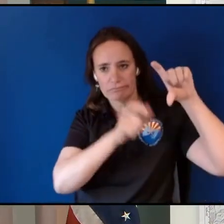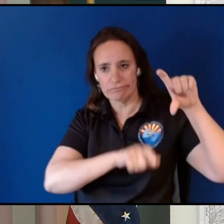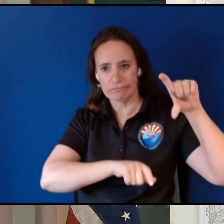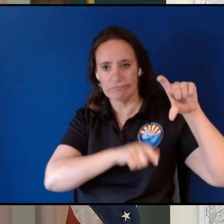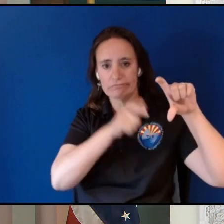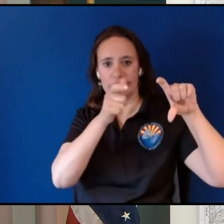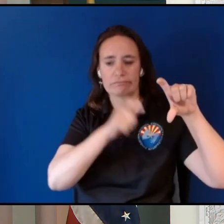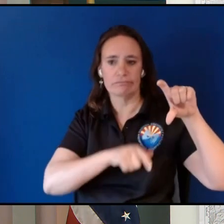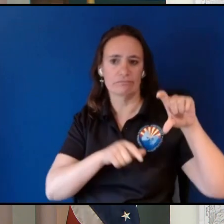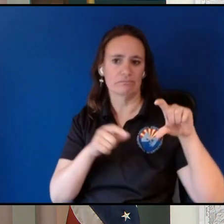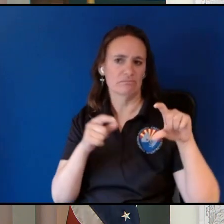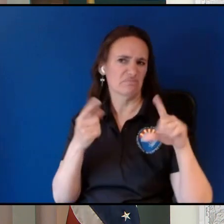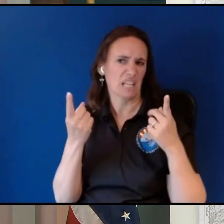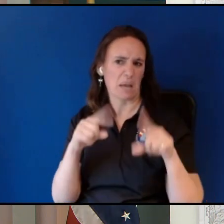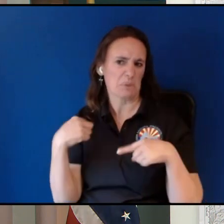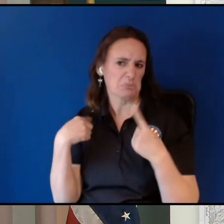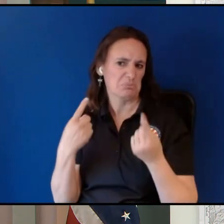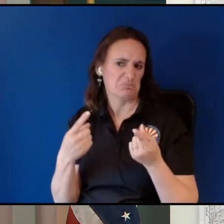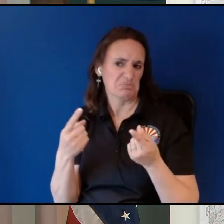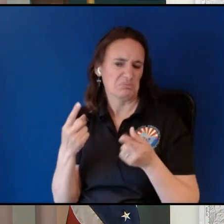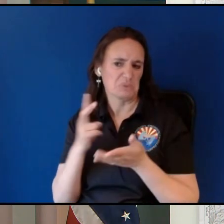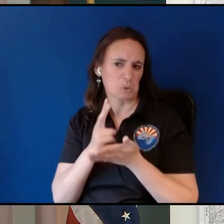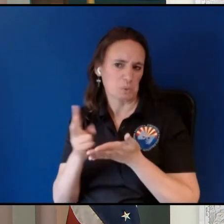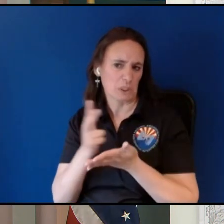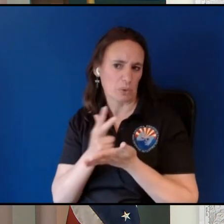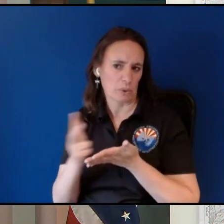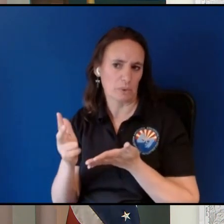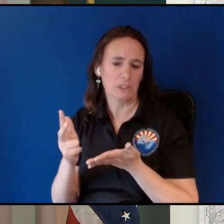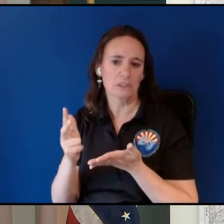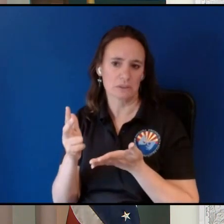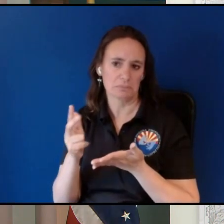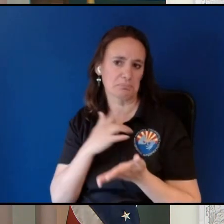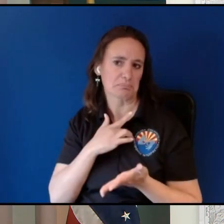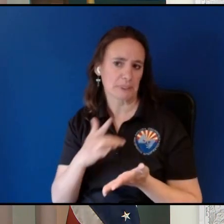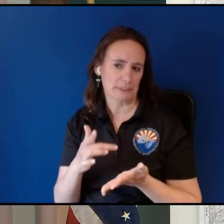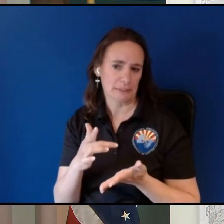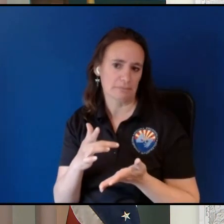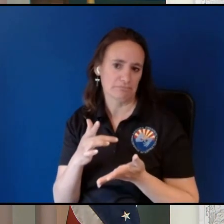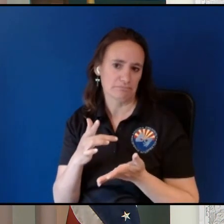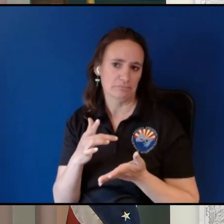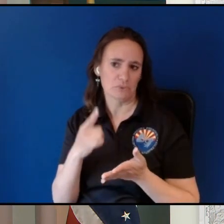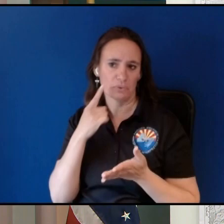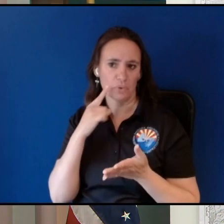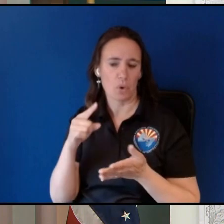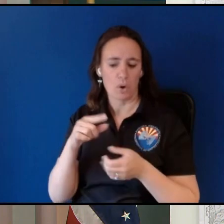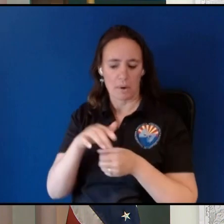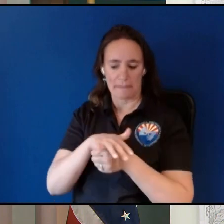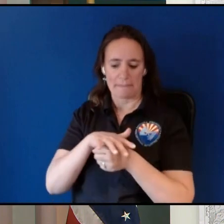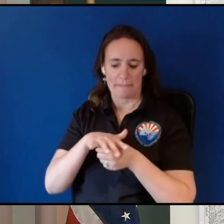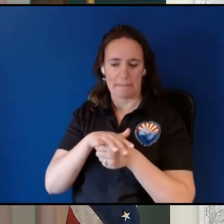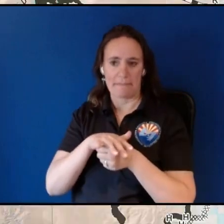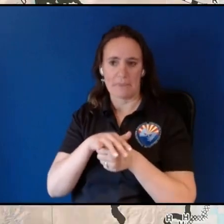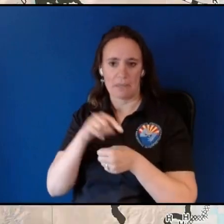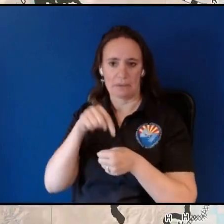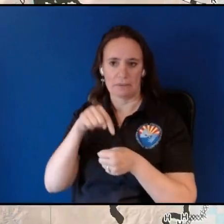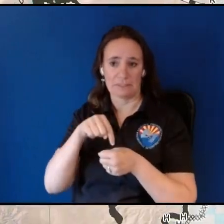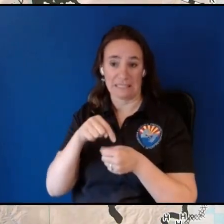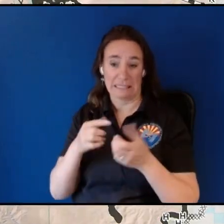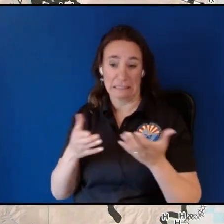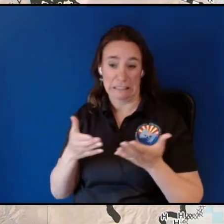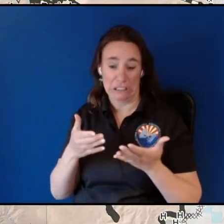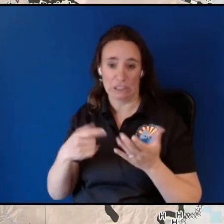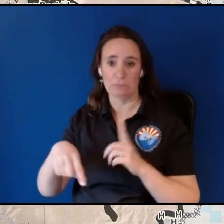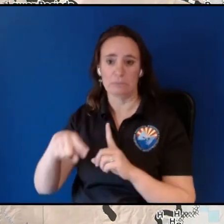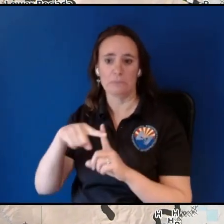past few weeks and it's kind of a staple of the microclimate not just here in the Sangre de Cristos but